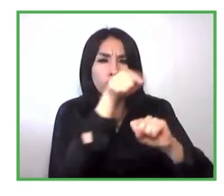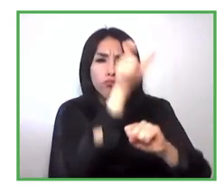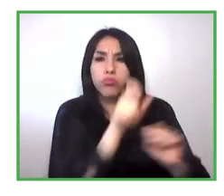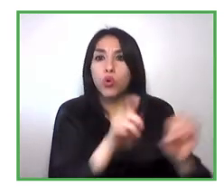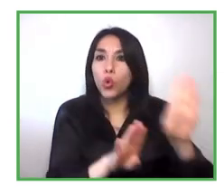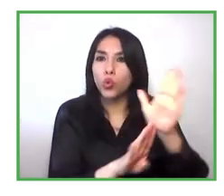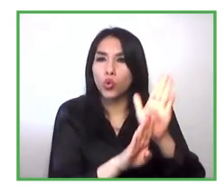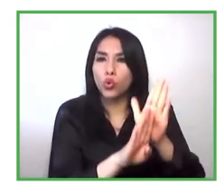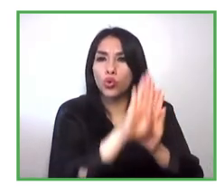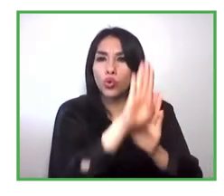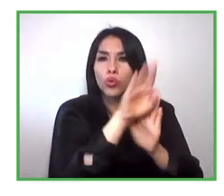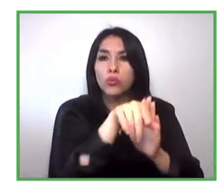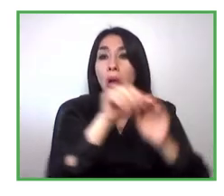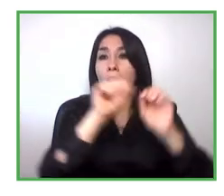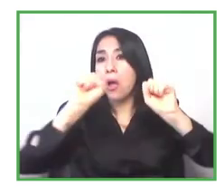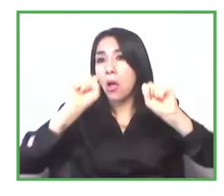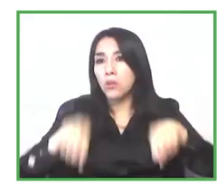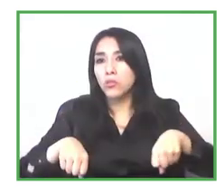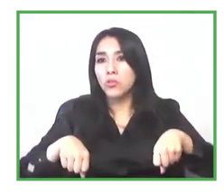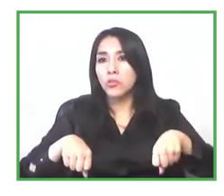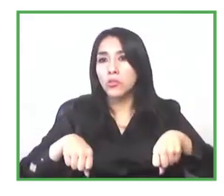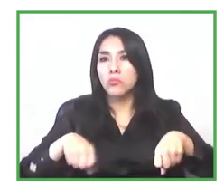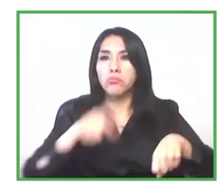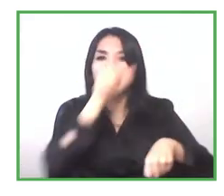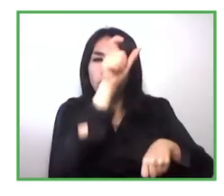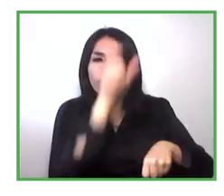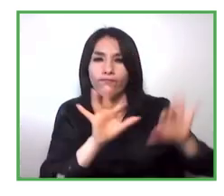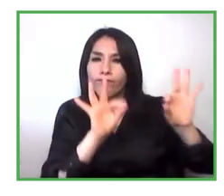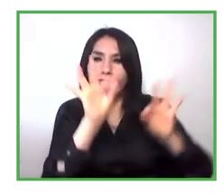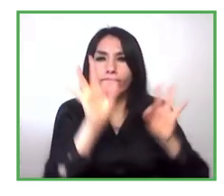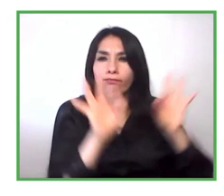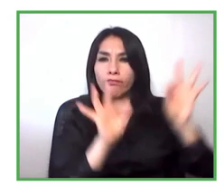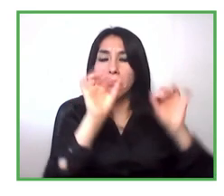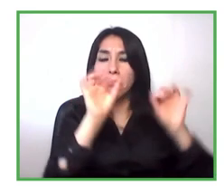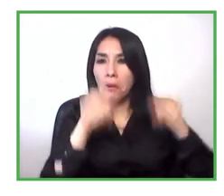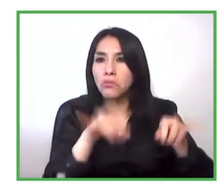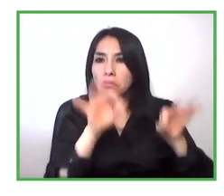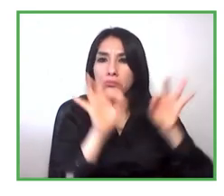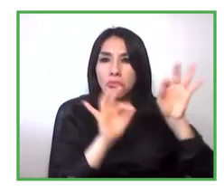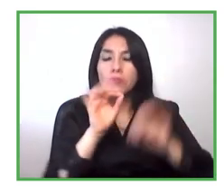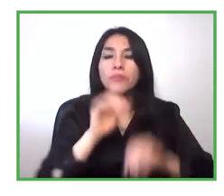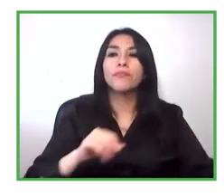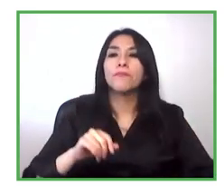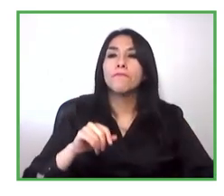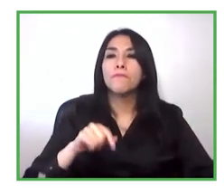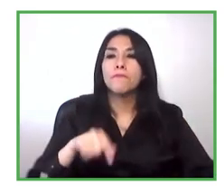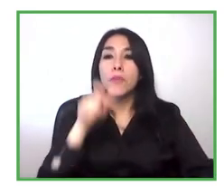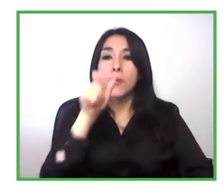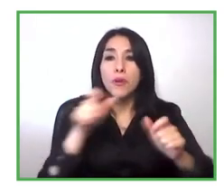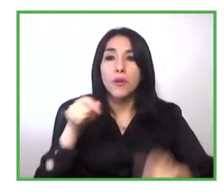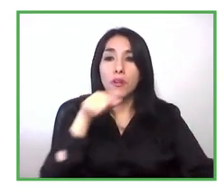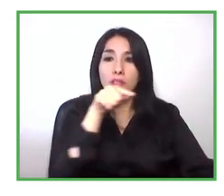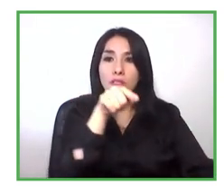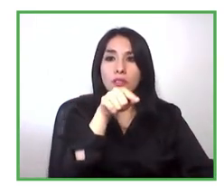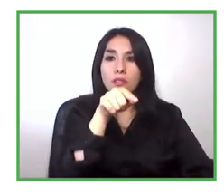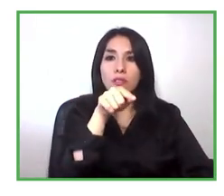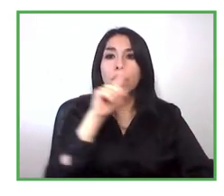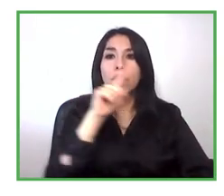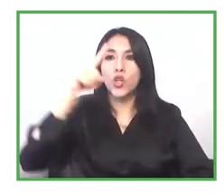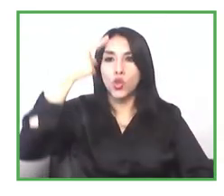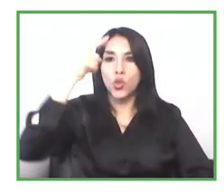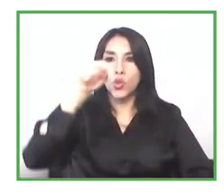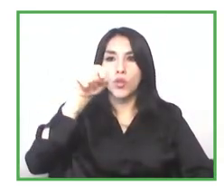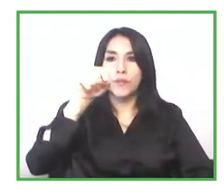successful in business and generate employment for other disabled people or anyone that is one of the main barriers because